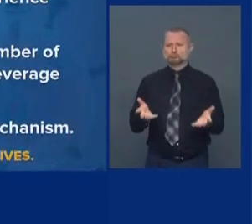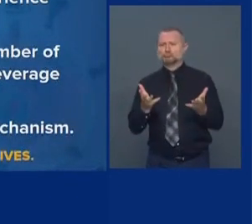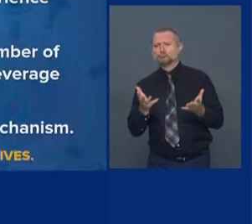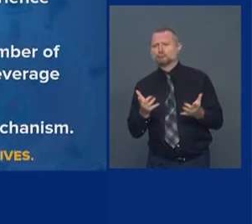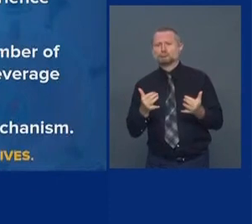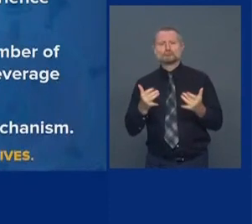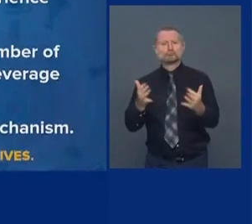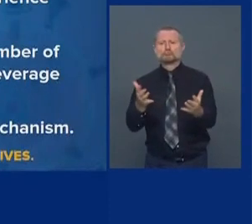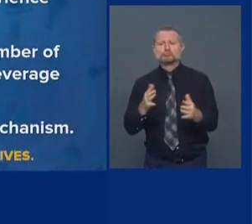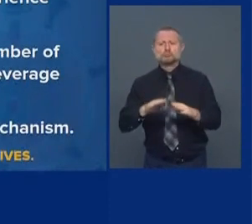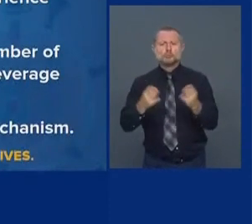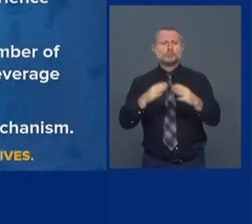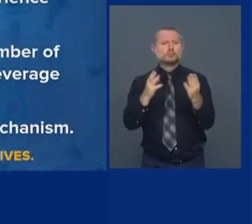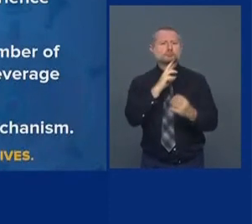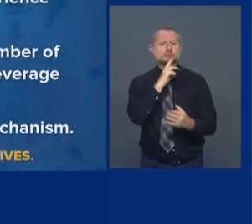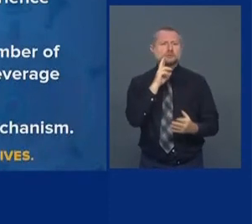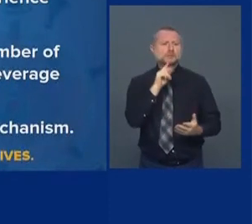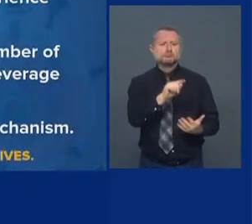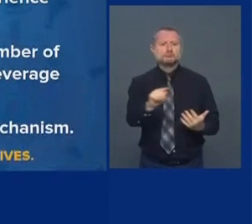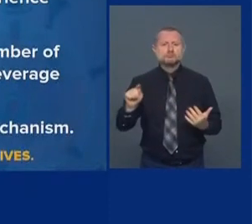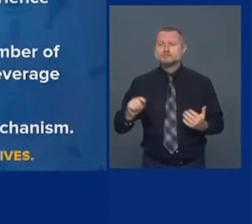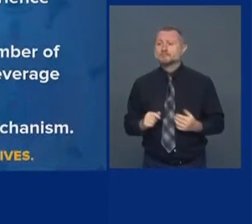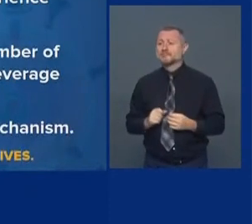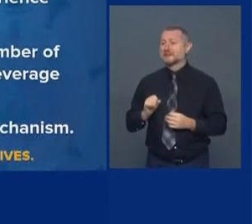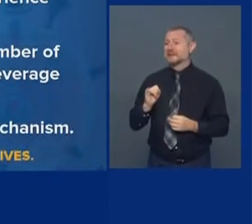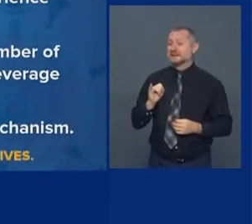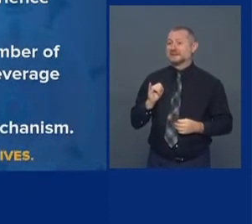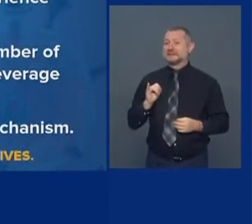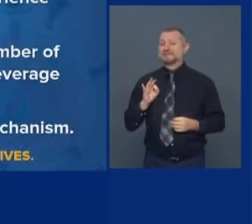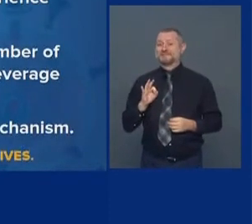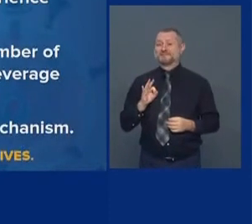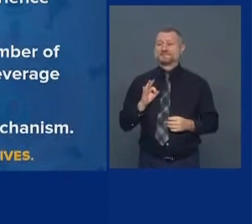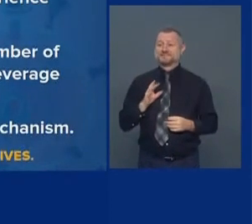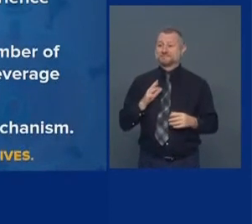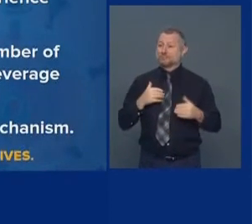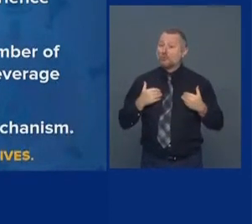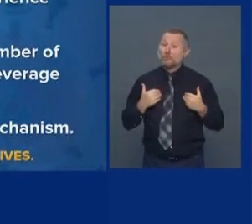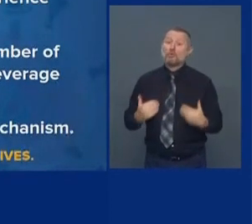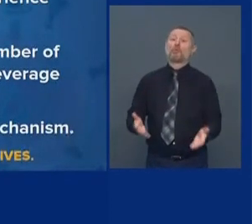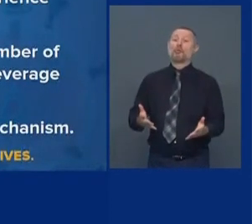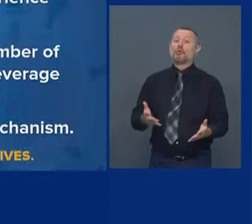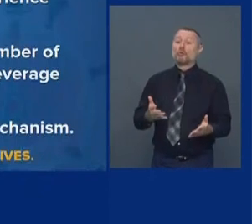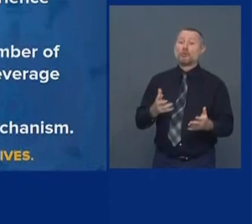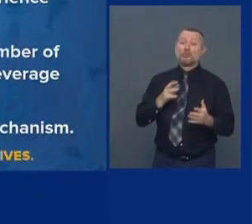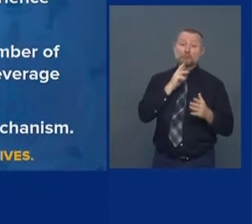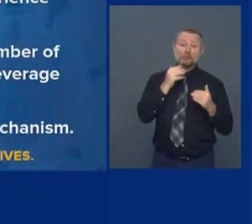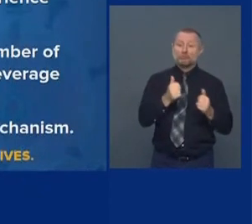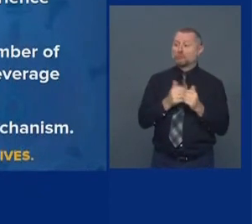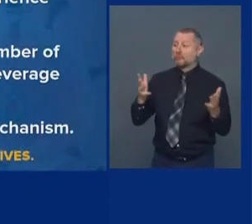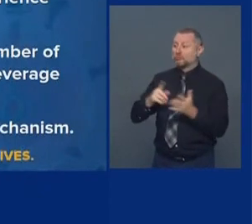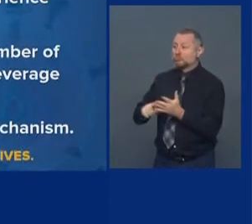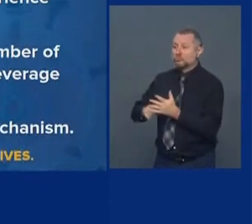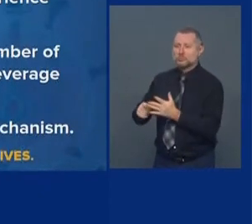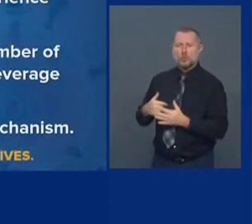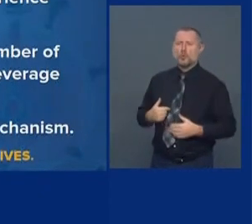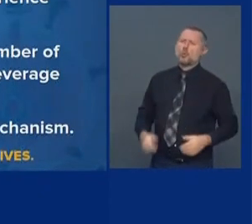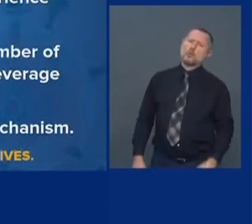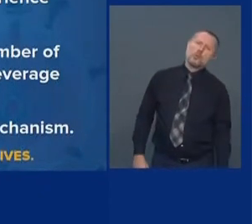It would be negligent and reckless to open indoor dining,